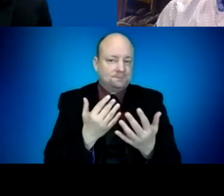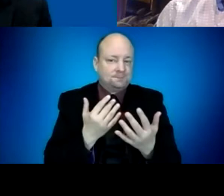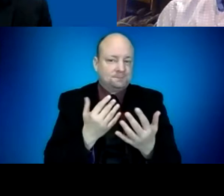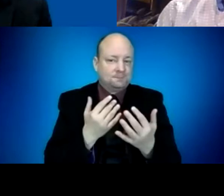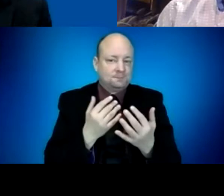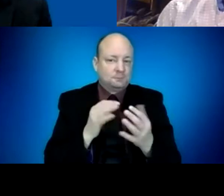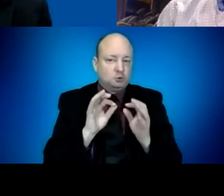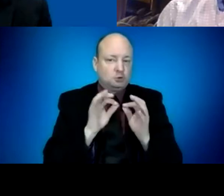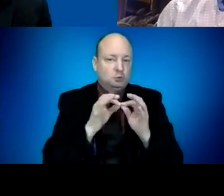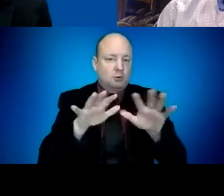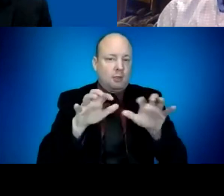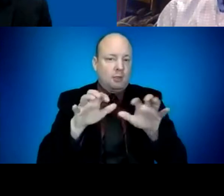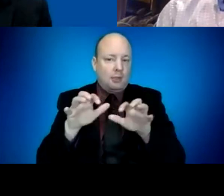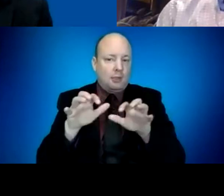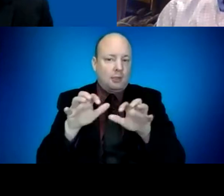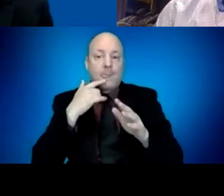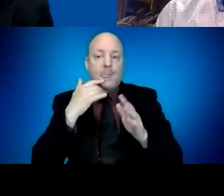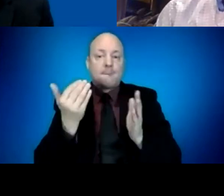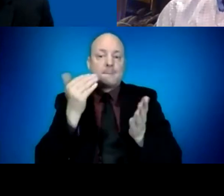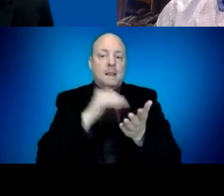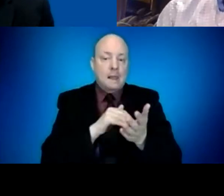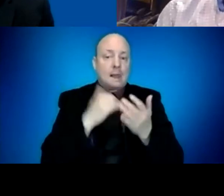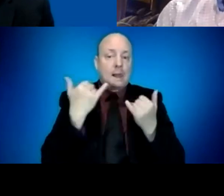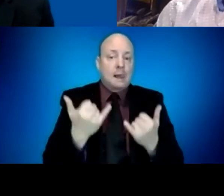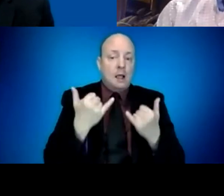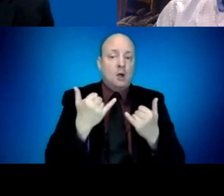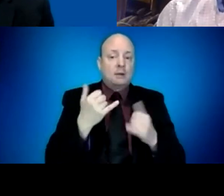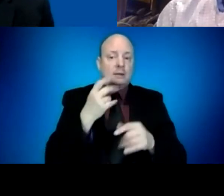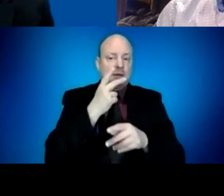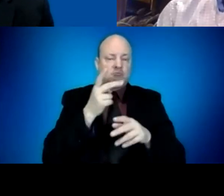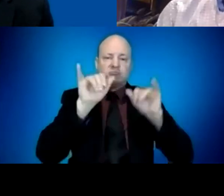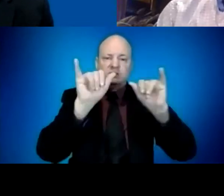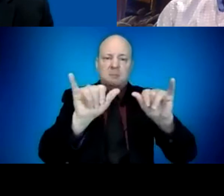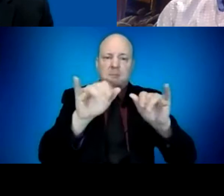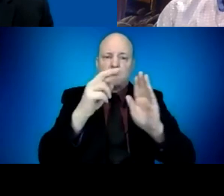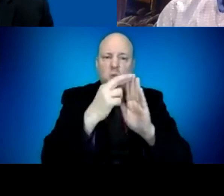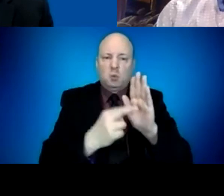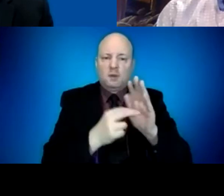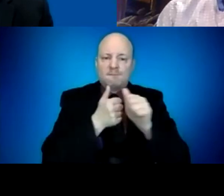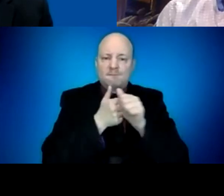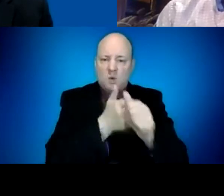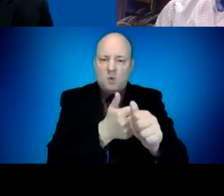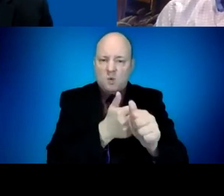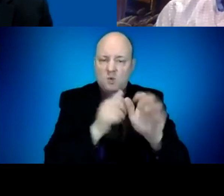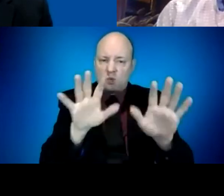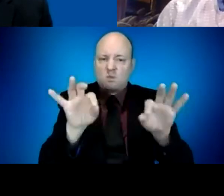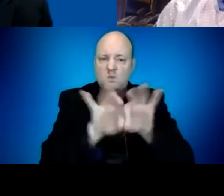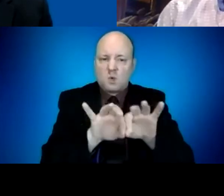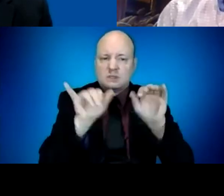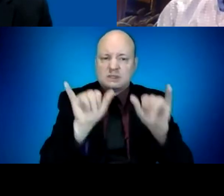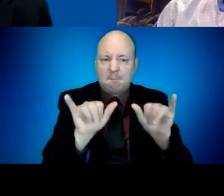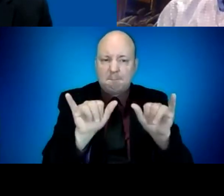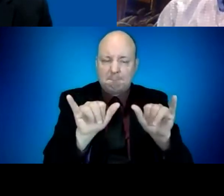frameworks and we've seen more events being able to occur. With the change in outdoor capacity limit, the Timbers and Thorns will start to welcome